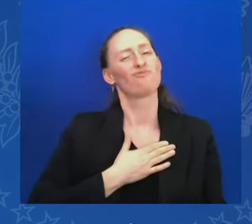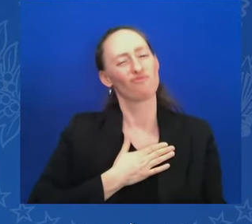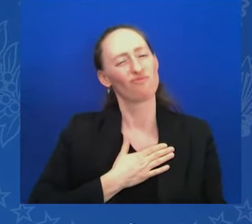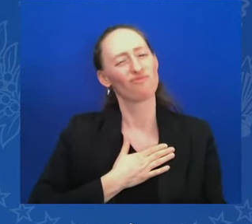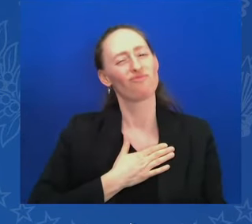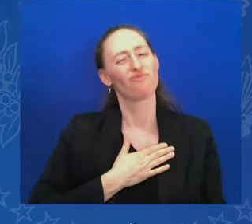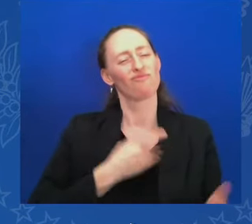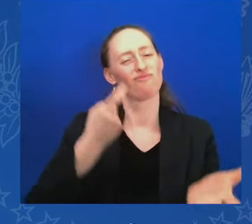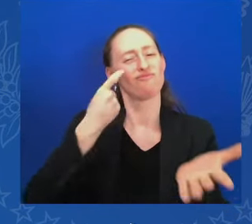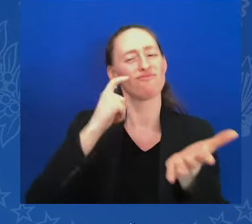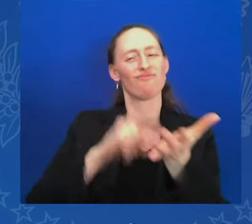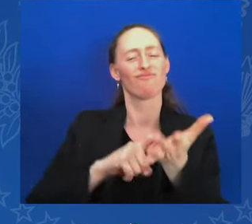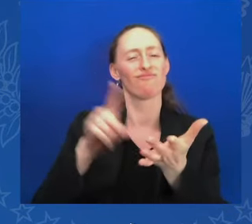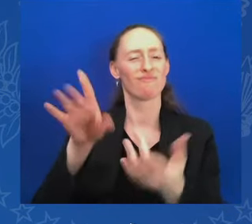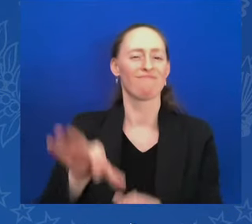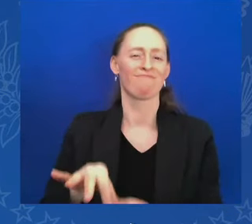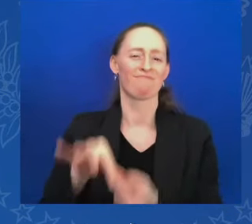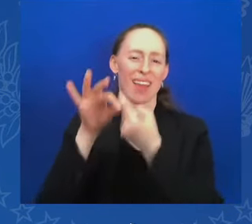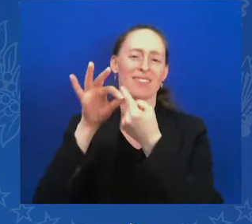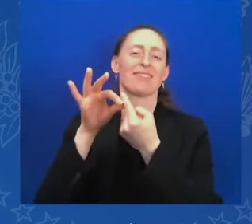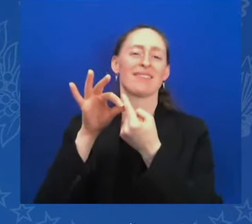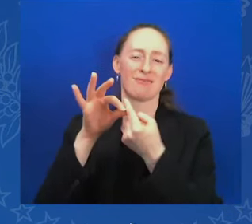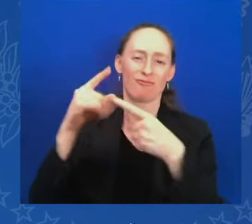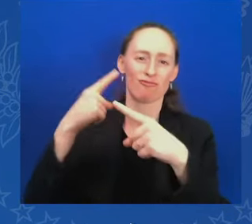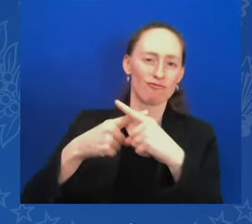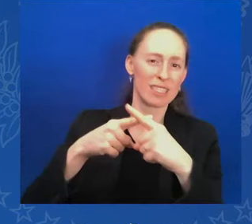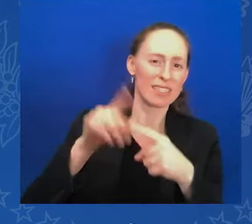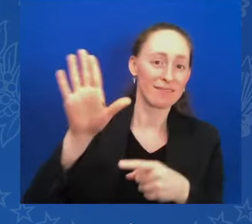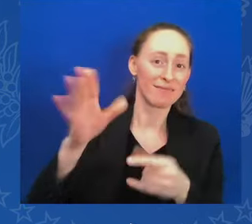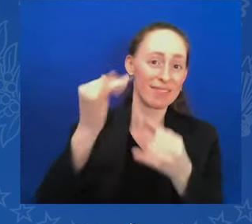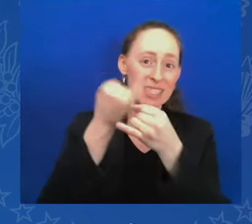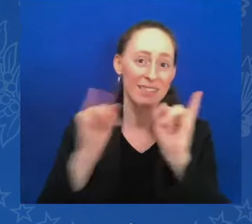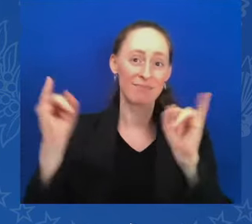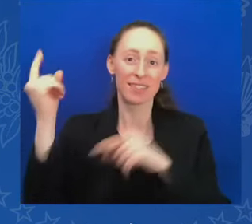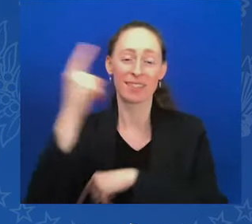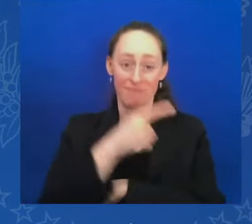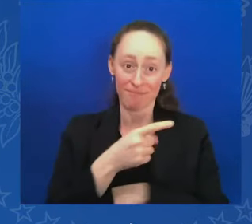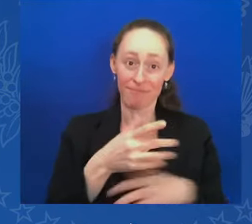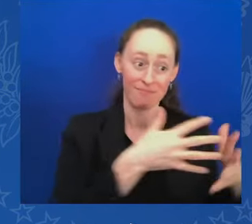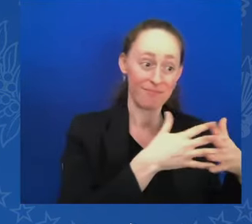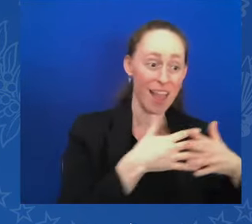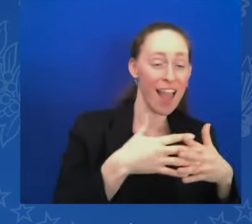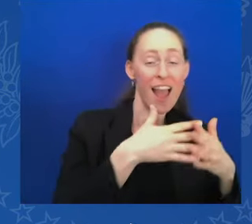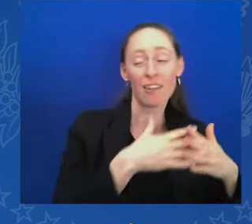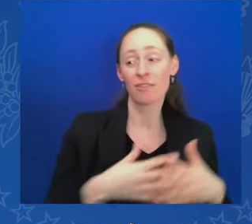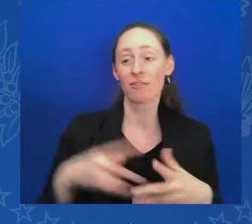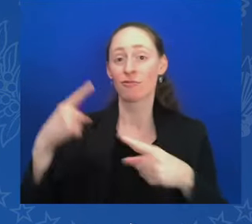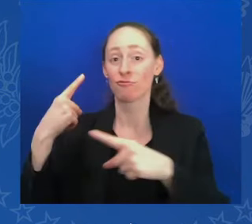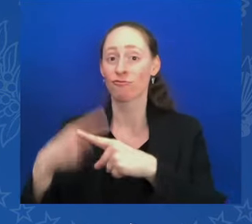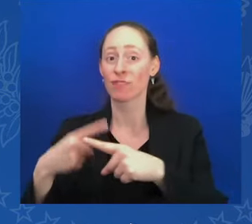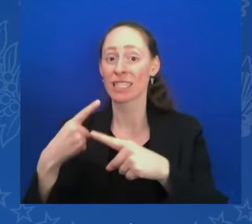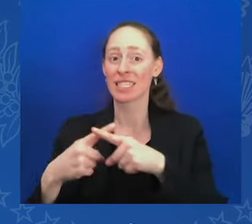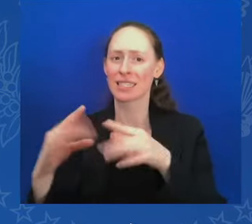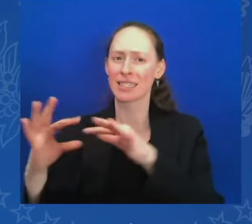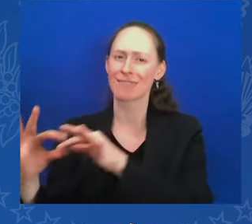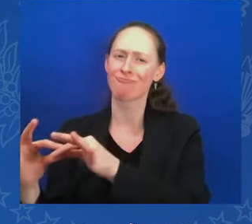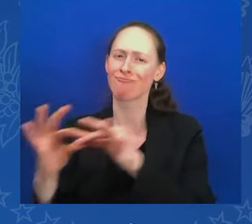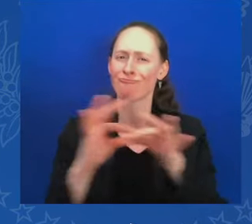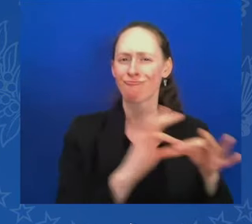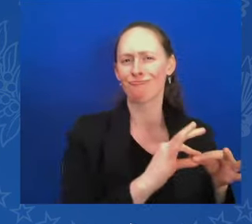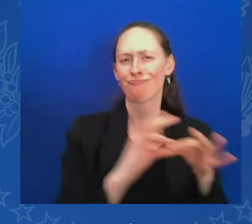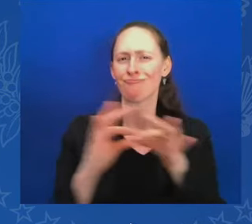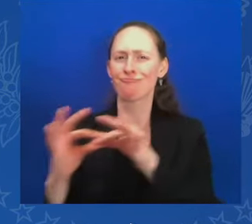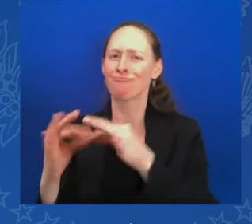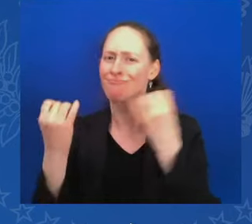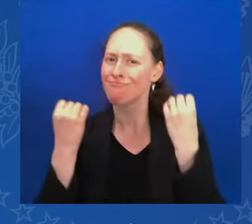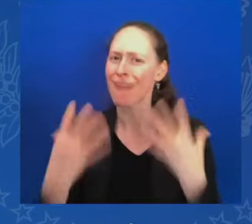shared values, shared aspirations, and shared belief in all that is possible. I was once asked by Xi Jinping, and I